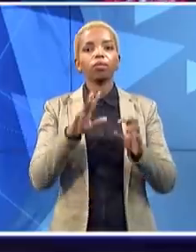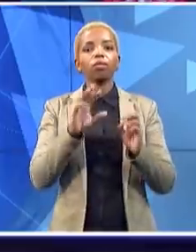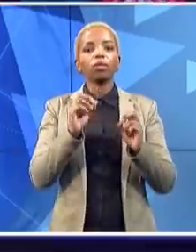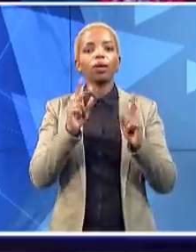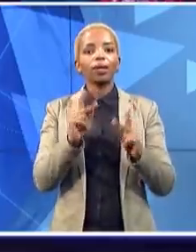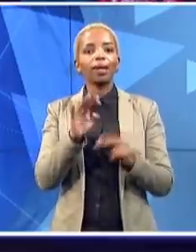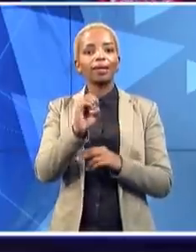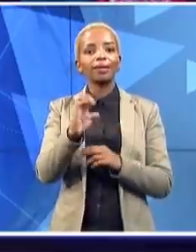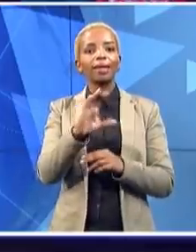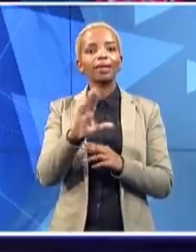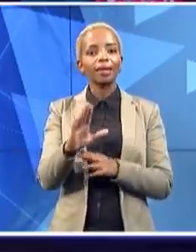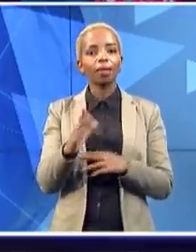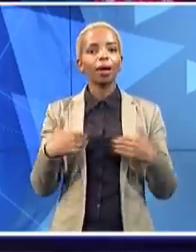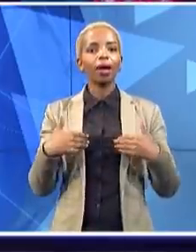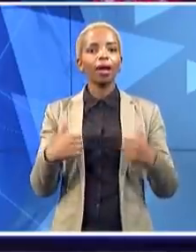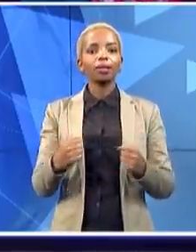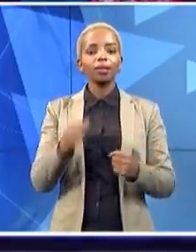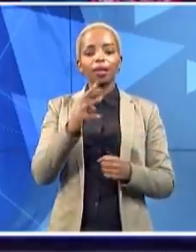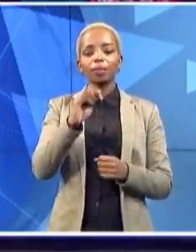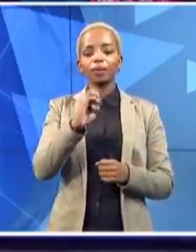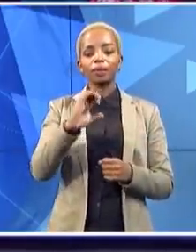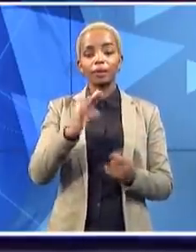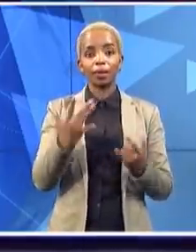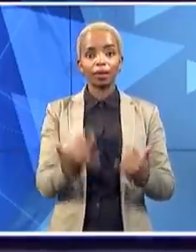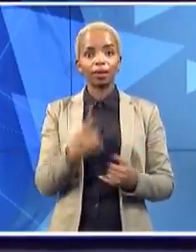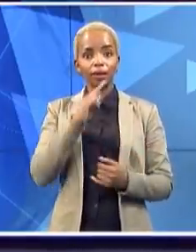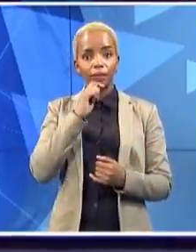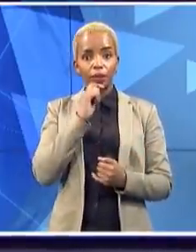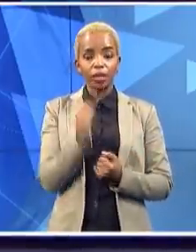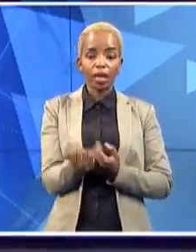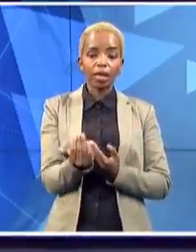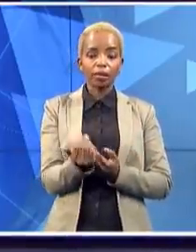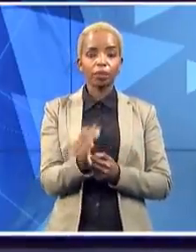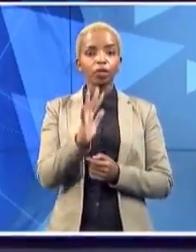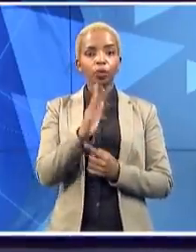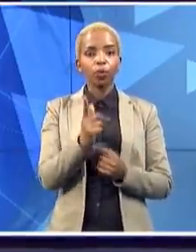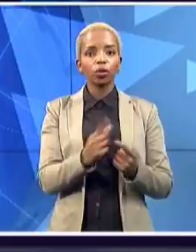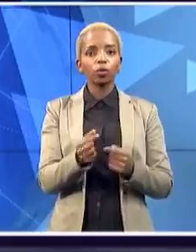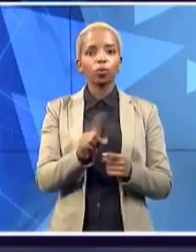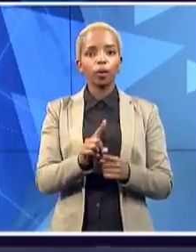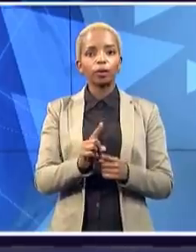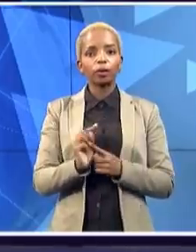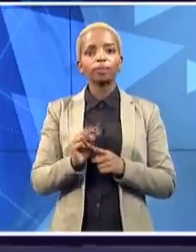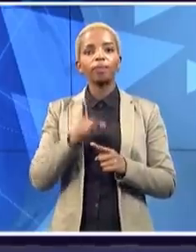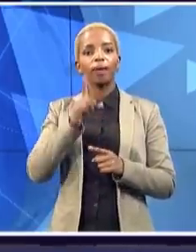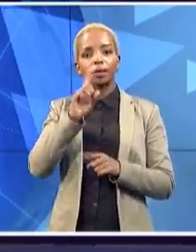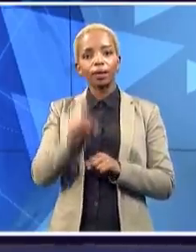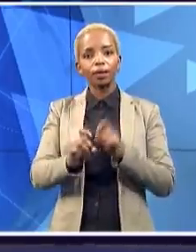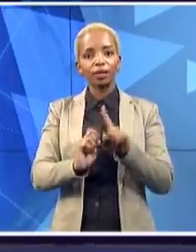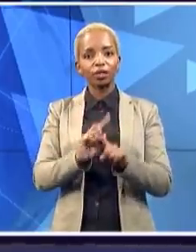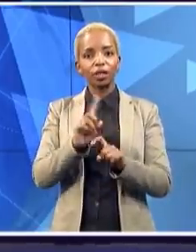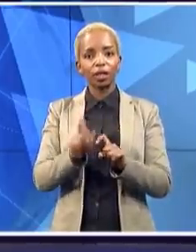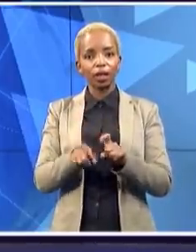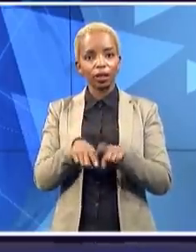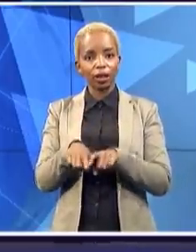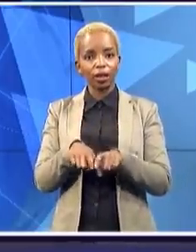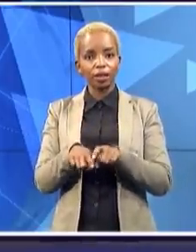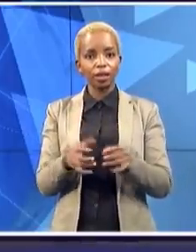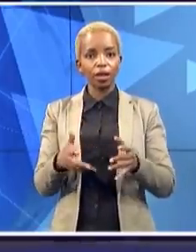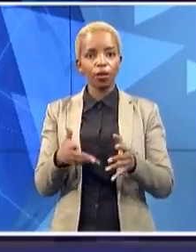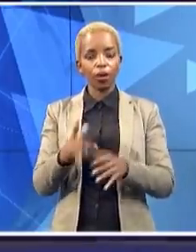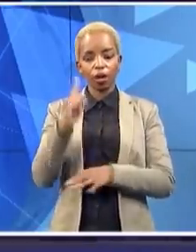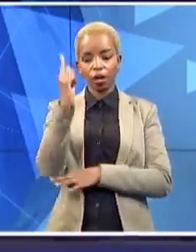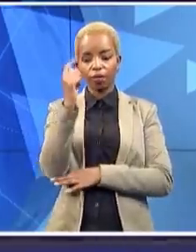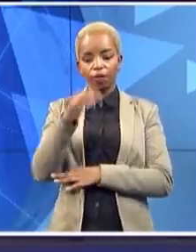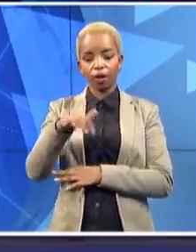This morning expected to conduct a screening, testing and awareness campaign at the Phameni village in Elliotdale. This is part of